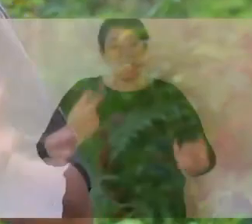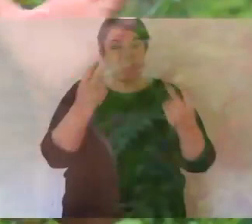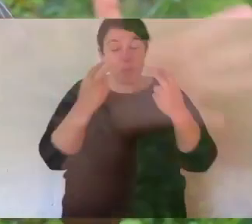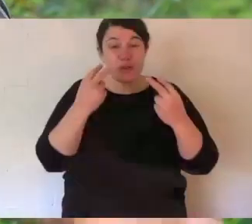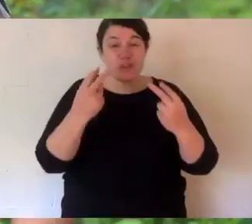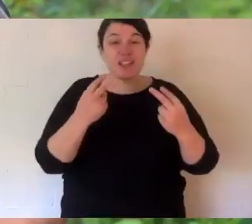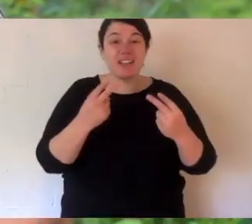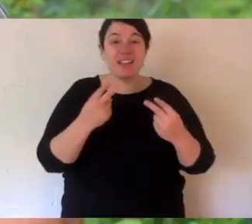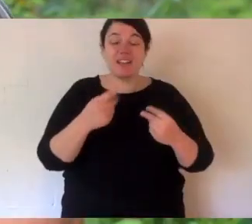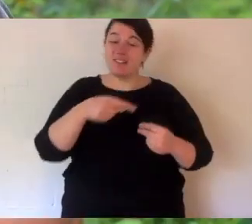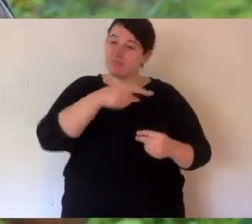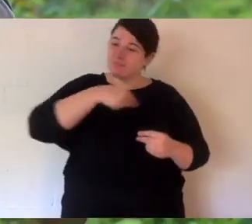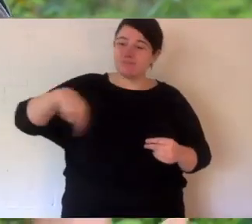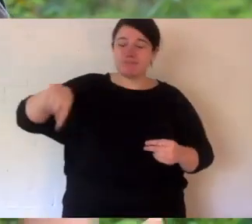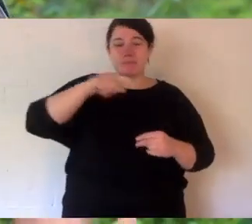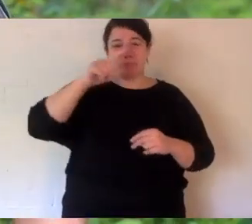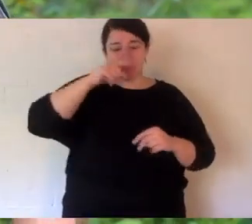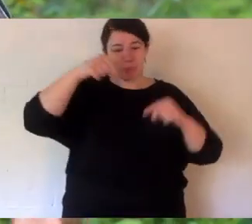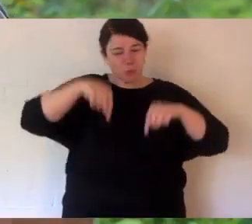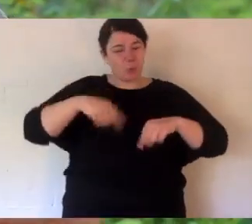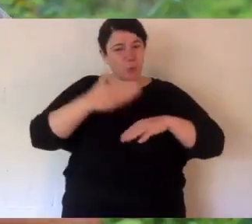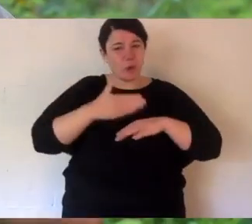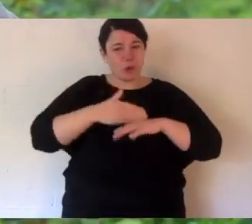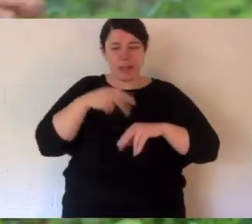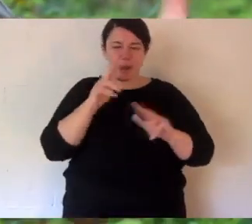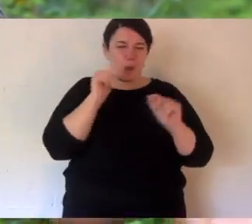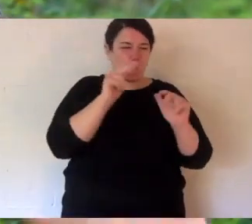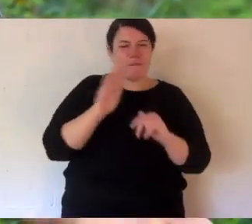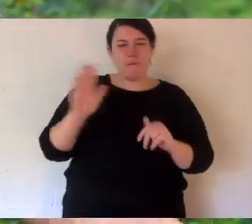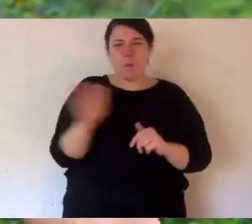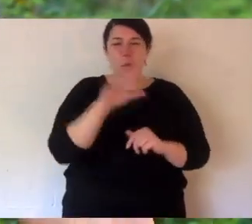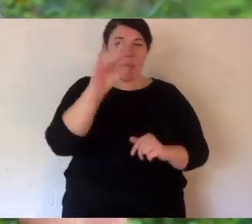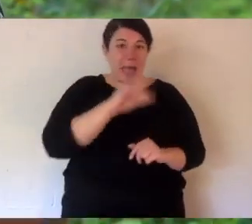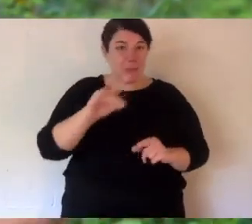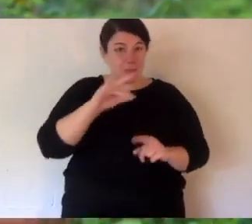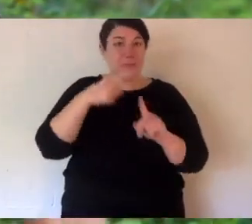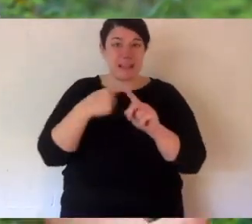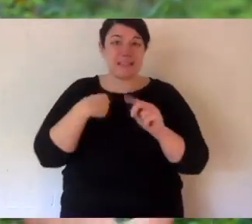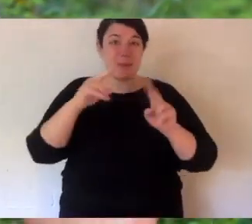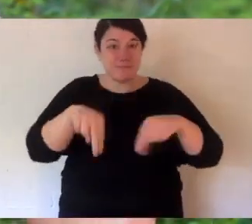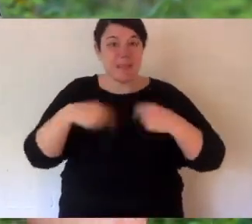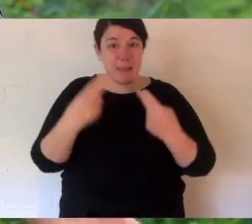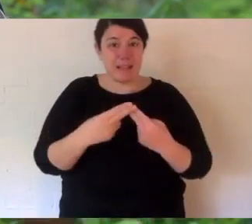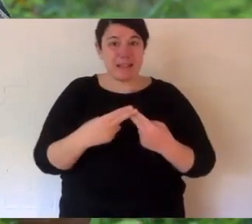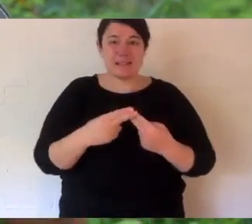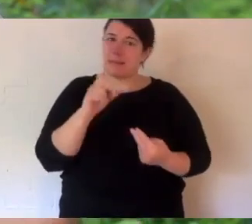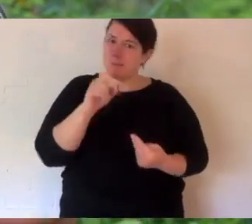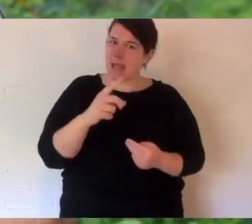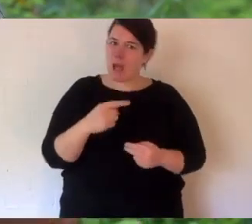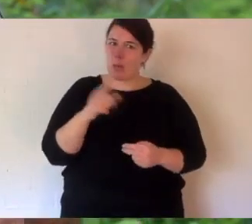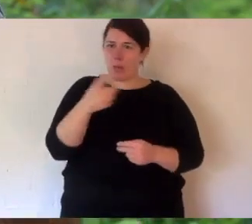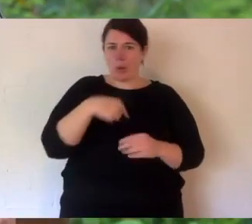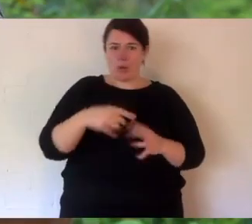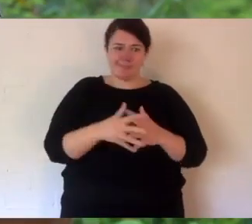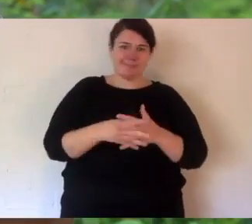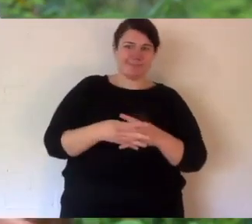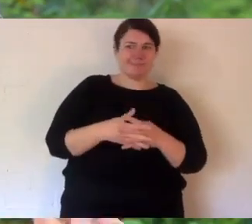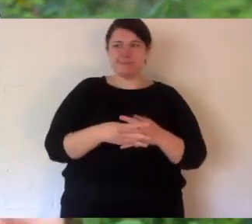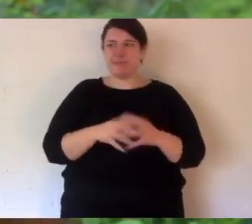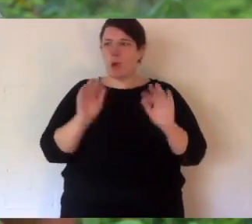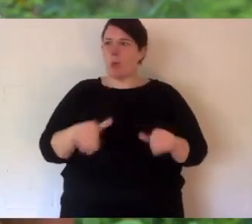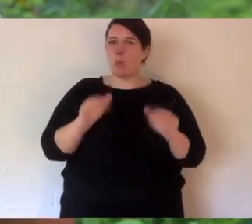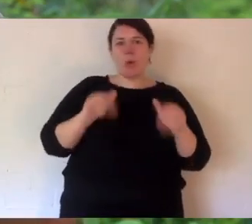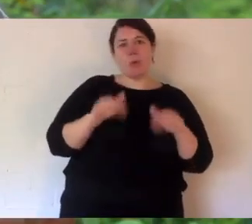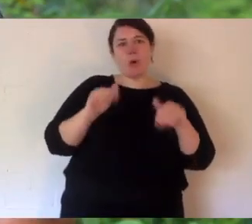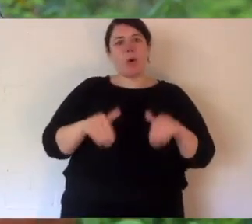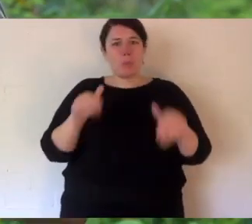Thanks for watching everyone. The keepers and I are looking after all of our animals and our families, but we all have a bit of extra time at the